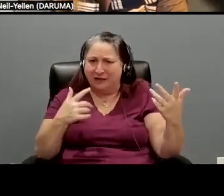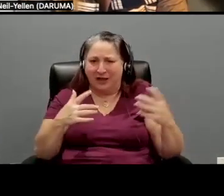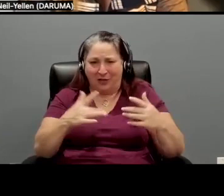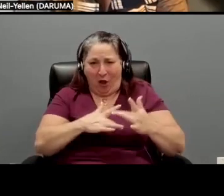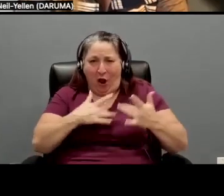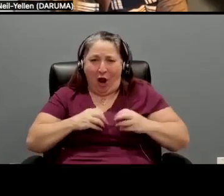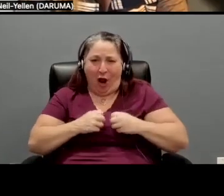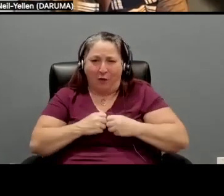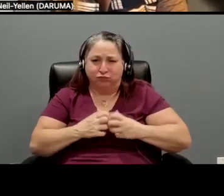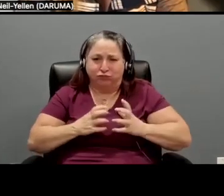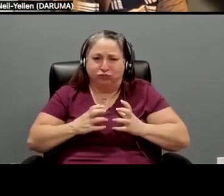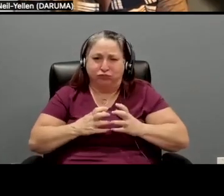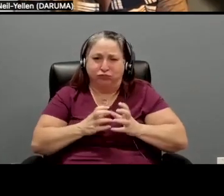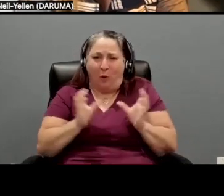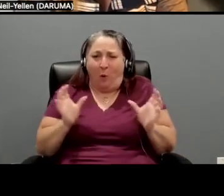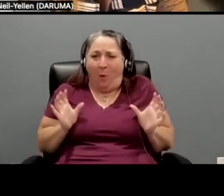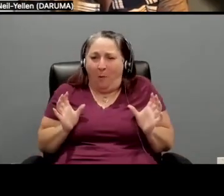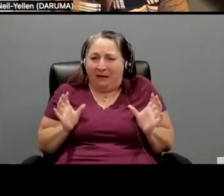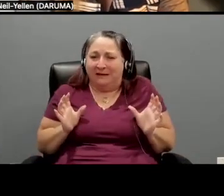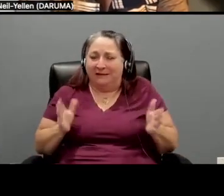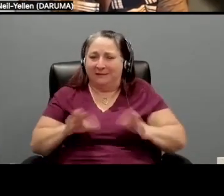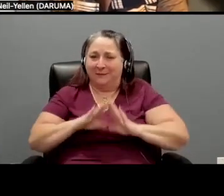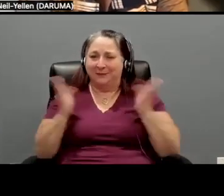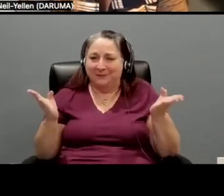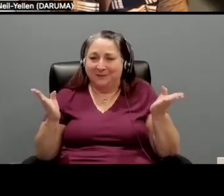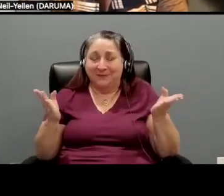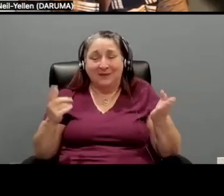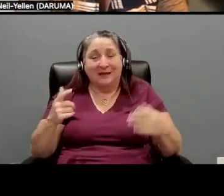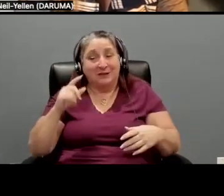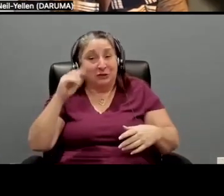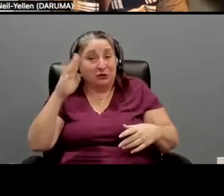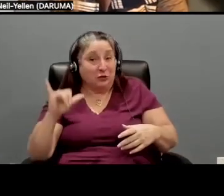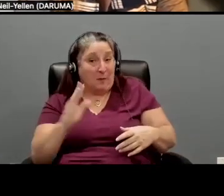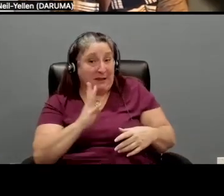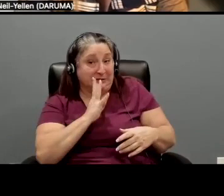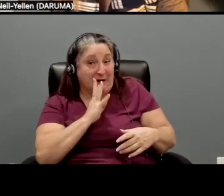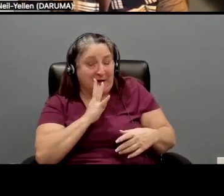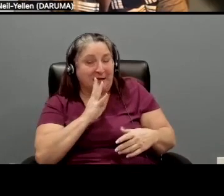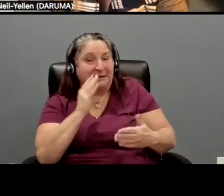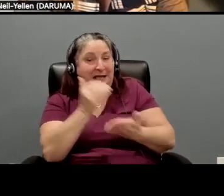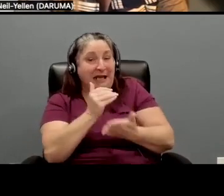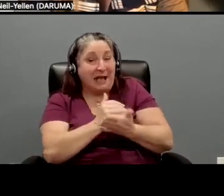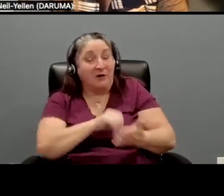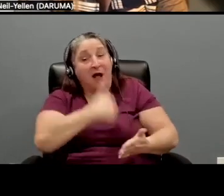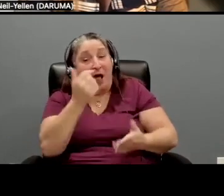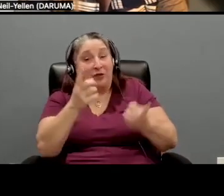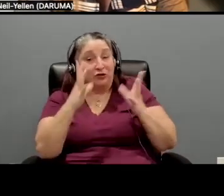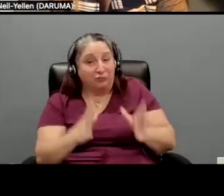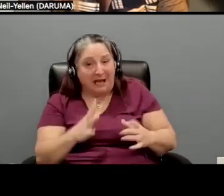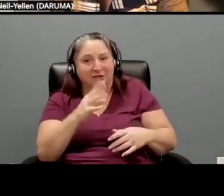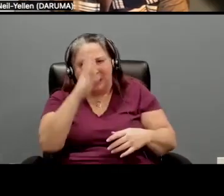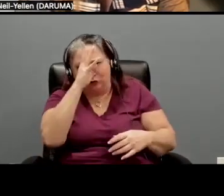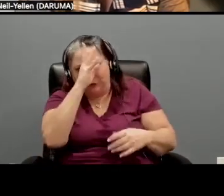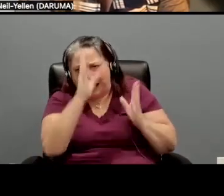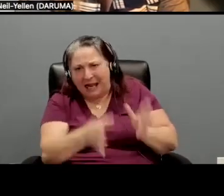and the mind chakra. I also feel like it's a bit of a lesson because while, while most other directors and creators are, are trying